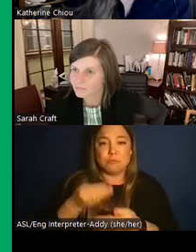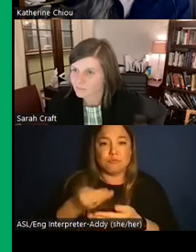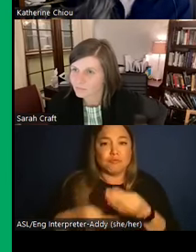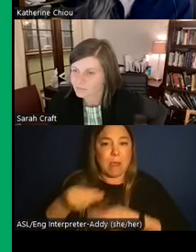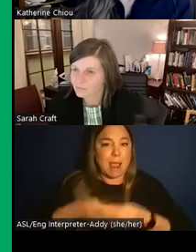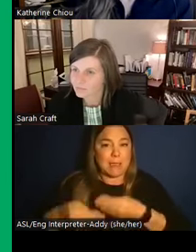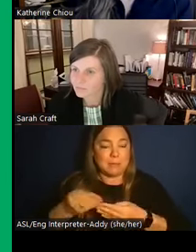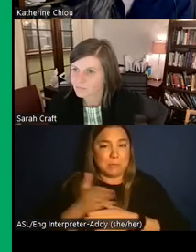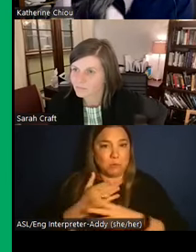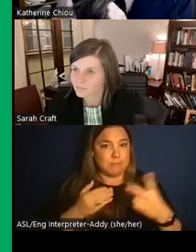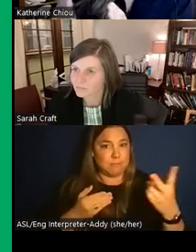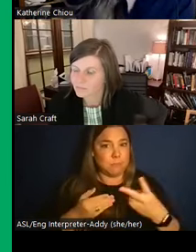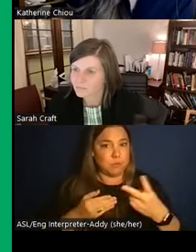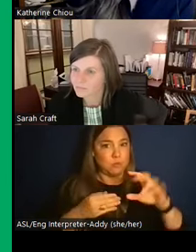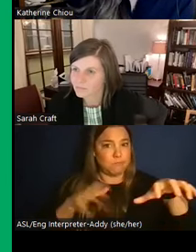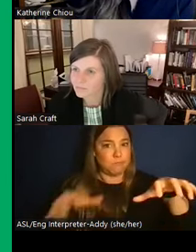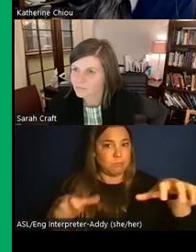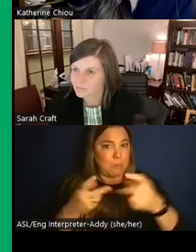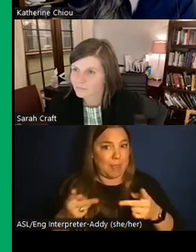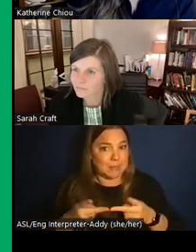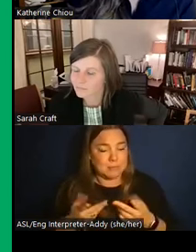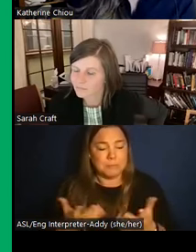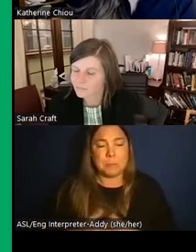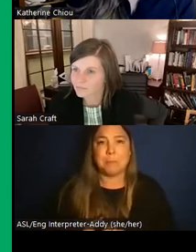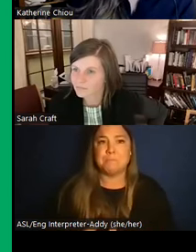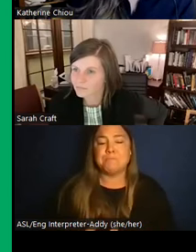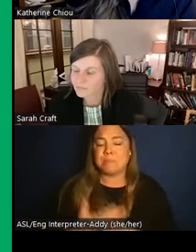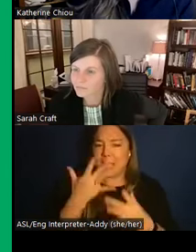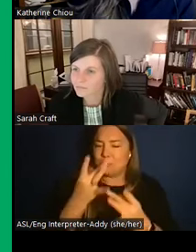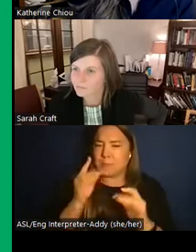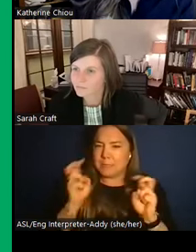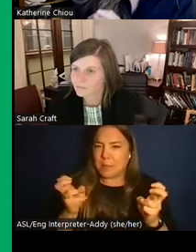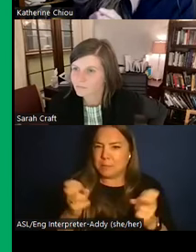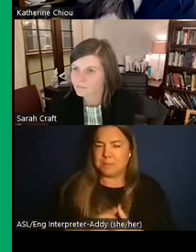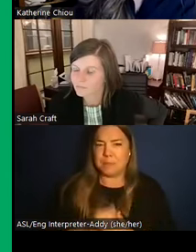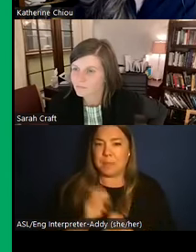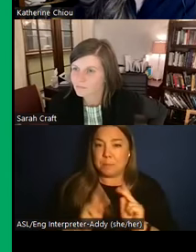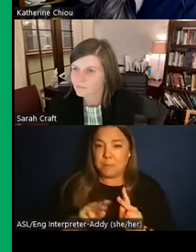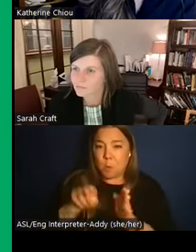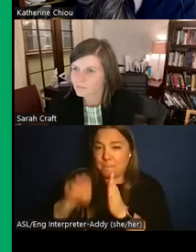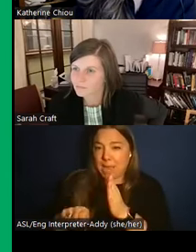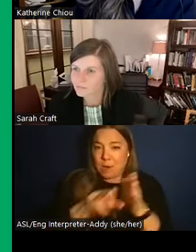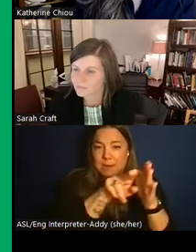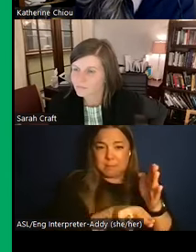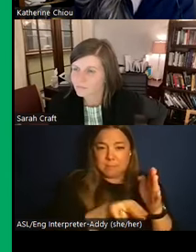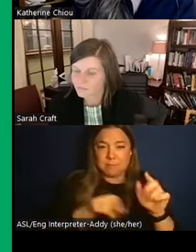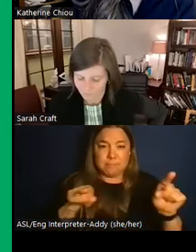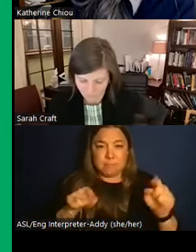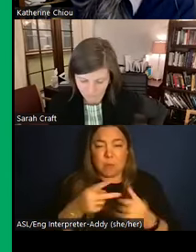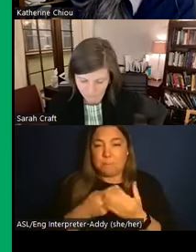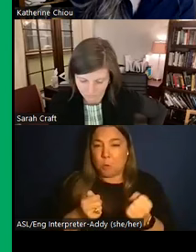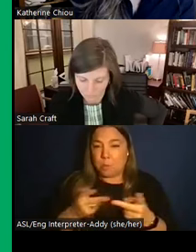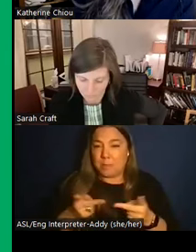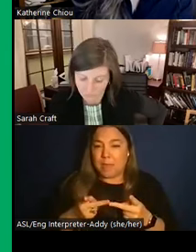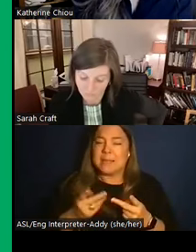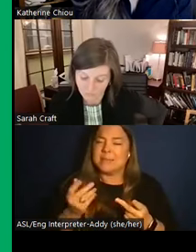thinking about for a long time. In terms of like who is buried there at that site, it seems like there were restrictions on your sort of status,